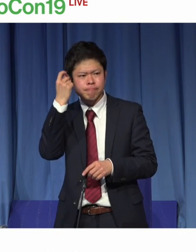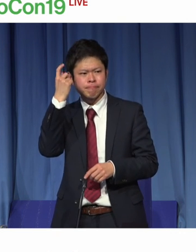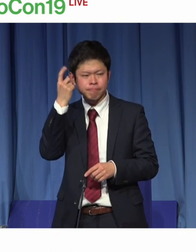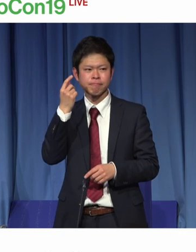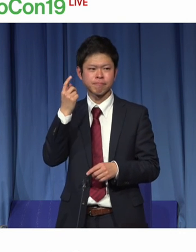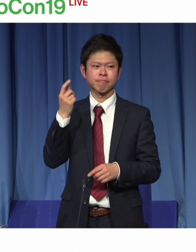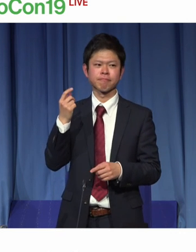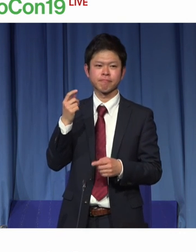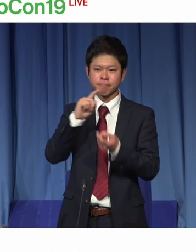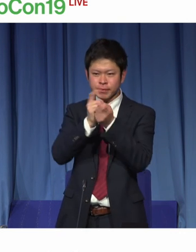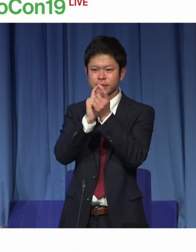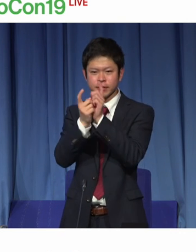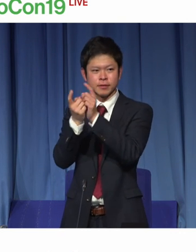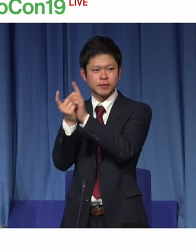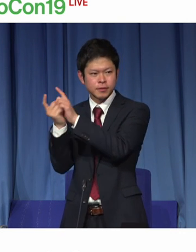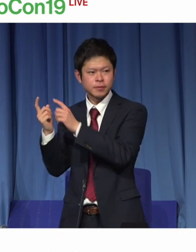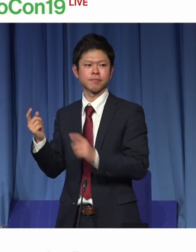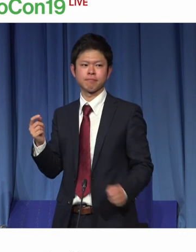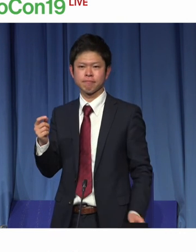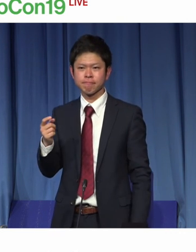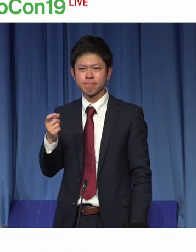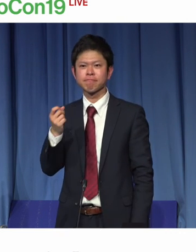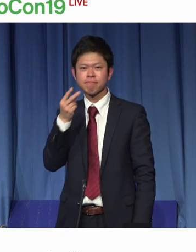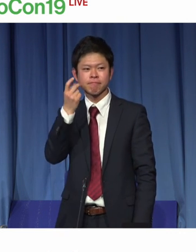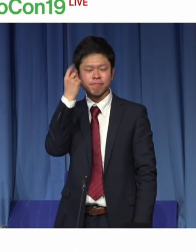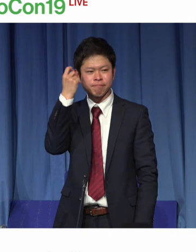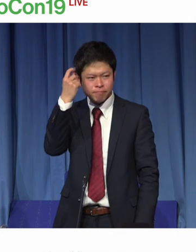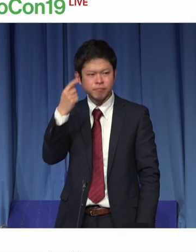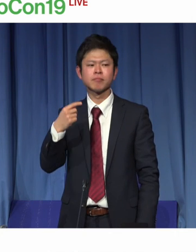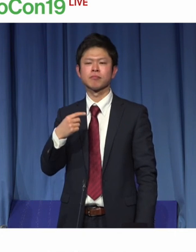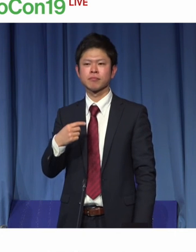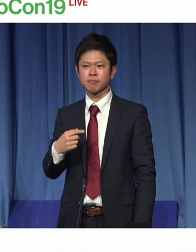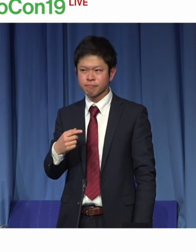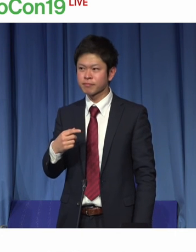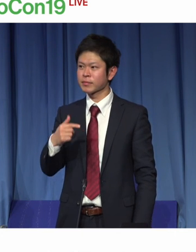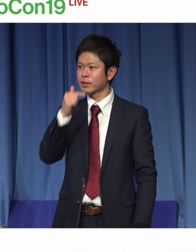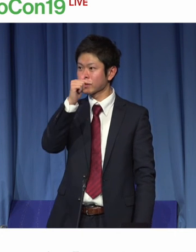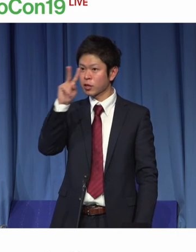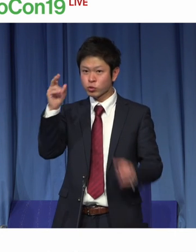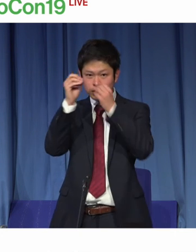voice recognition